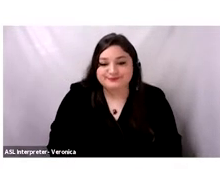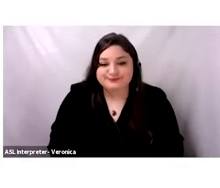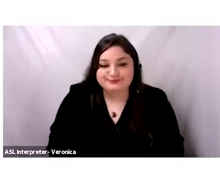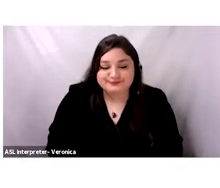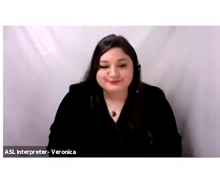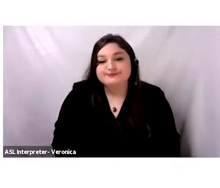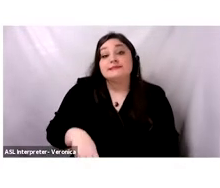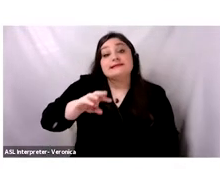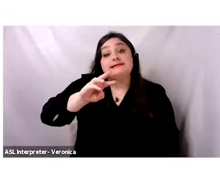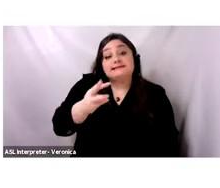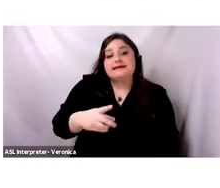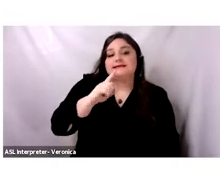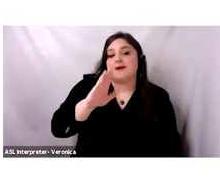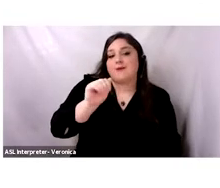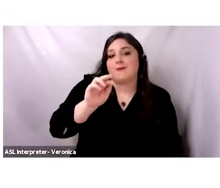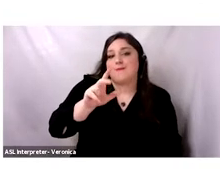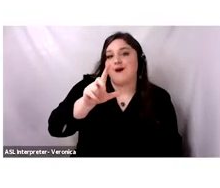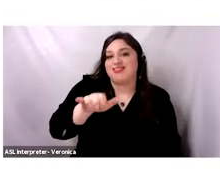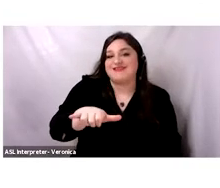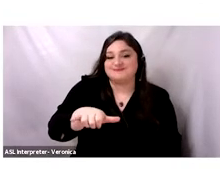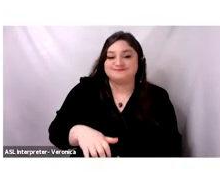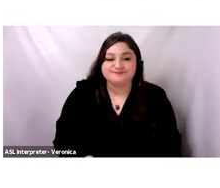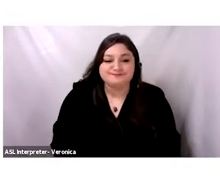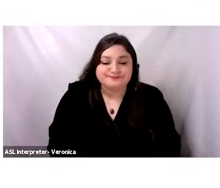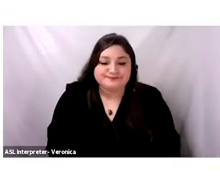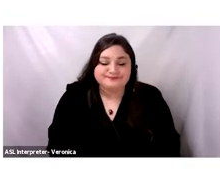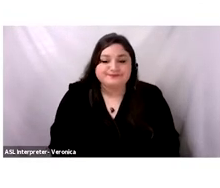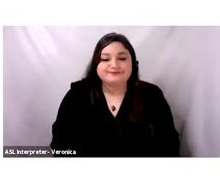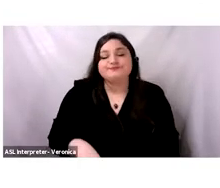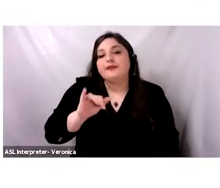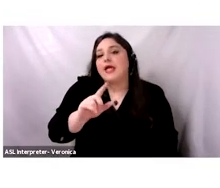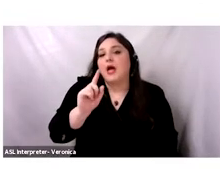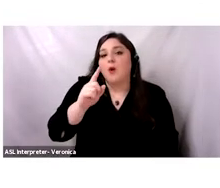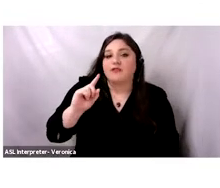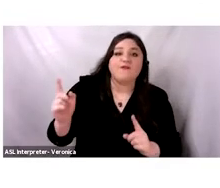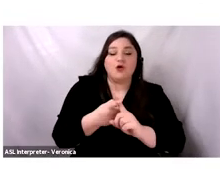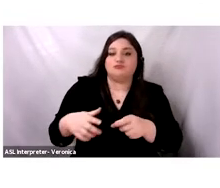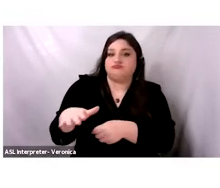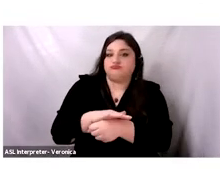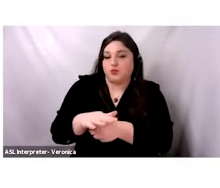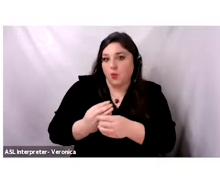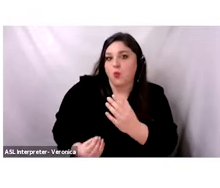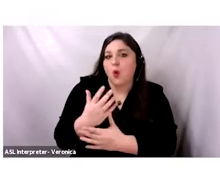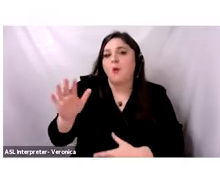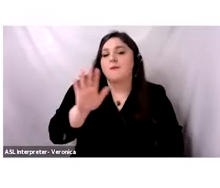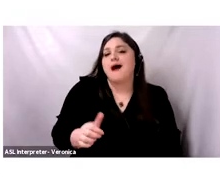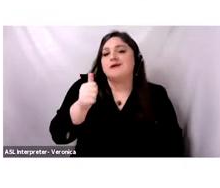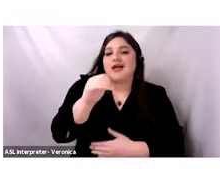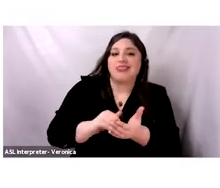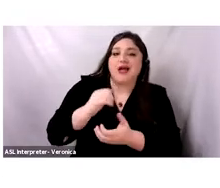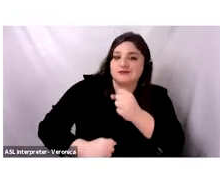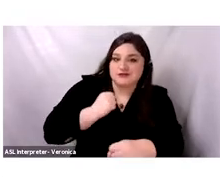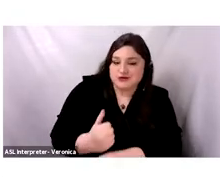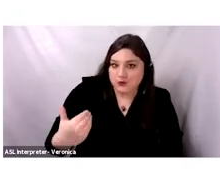Barley, Ordum Bulgare. Barley was among the first grains to be grown in Eurasia about 10,000 years ago. And it